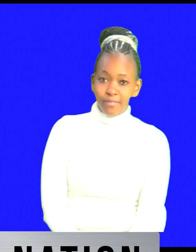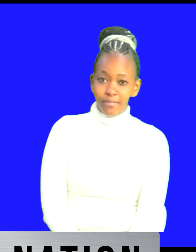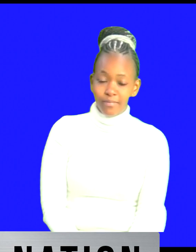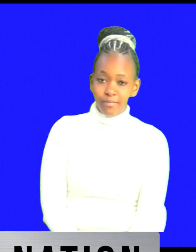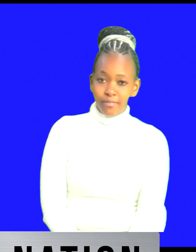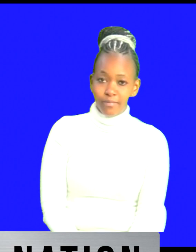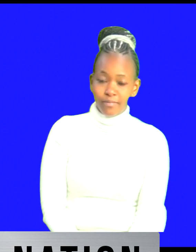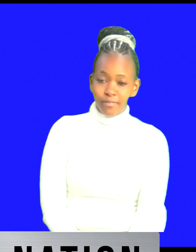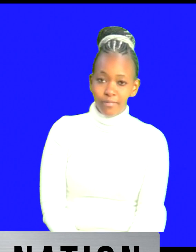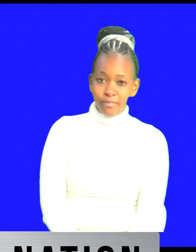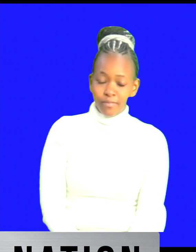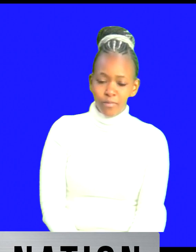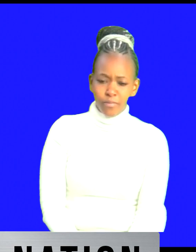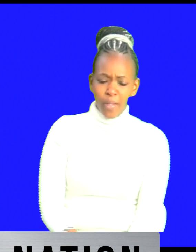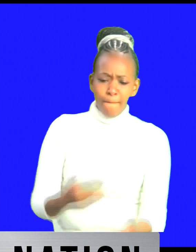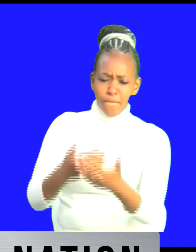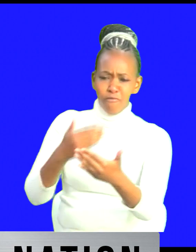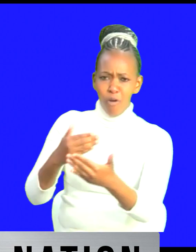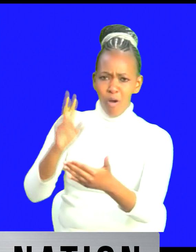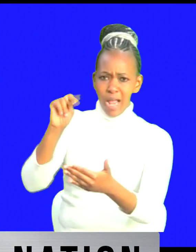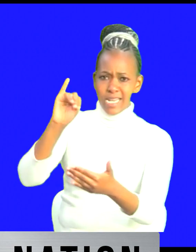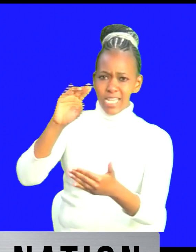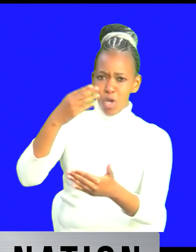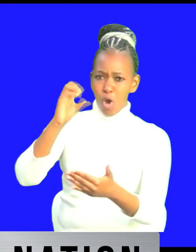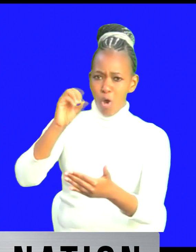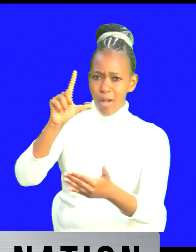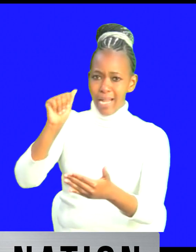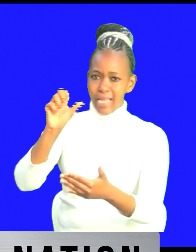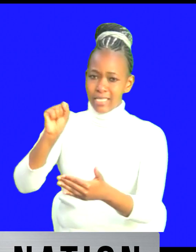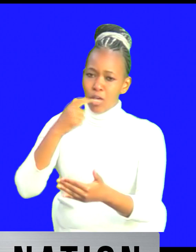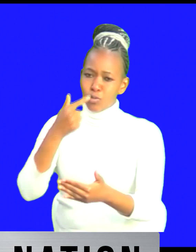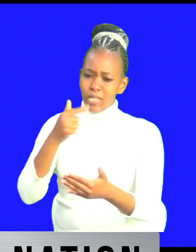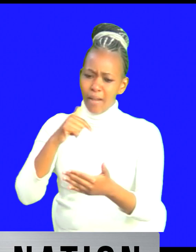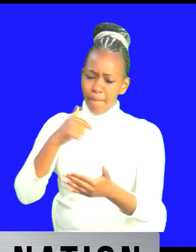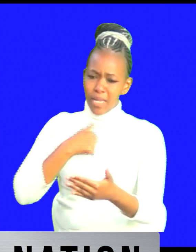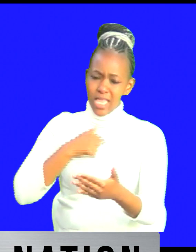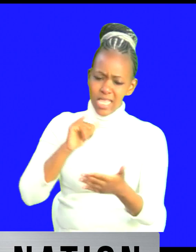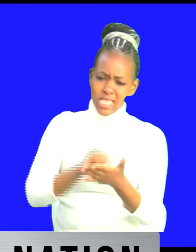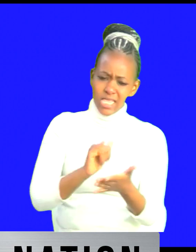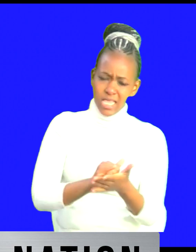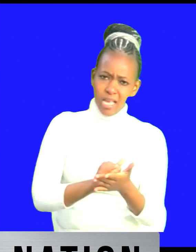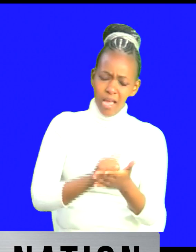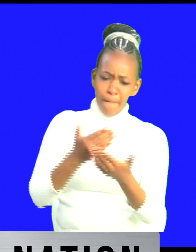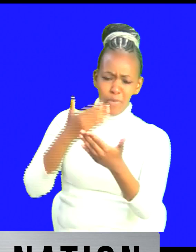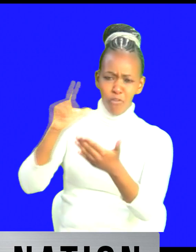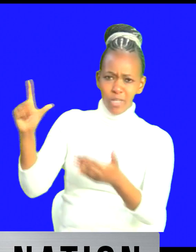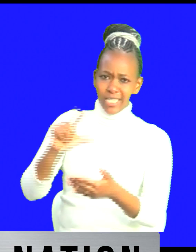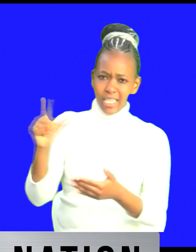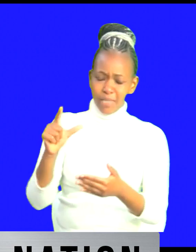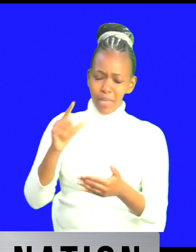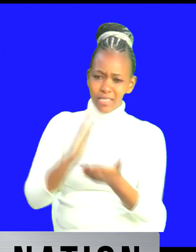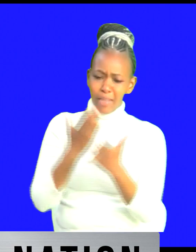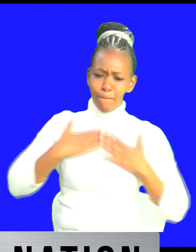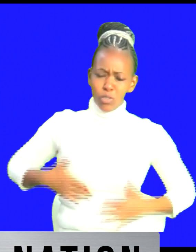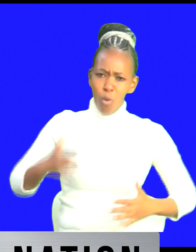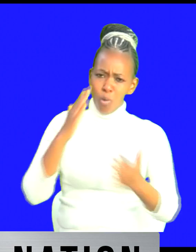was doing the right thing in laikipia and we need to bring these people out so that we encourage other leaders to do the right yeah